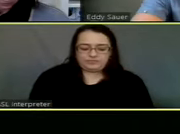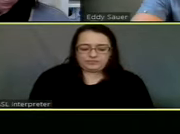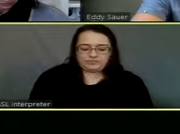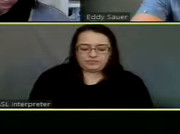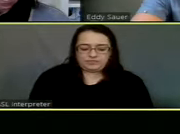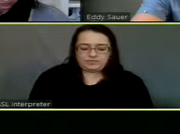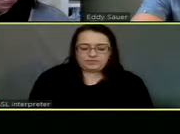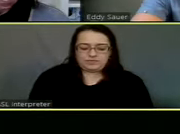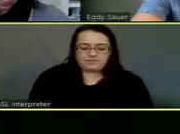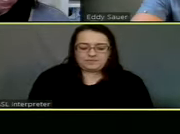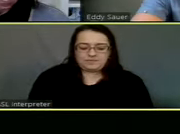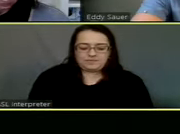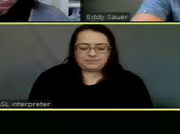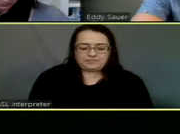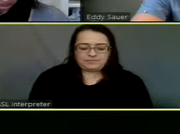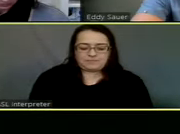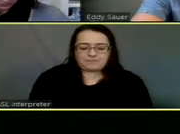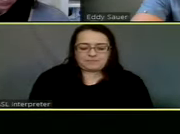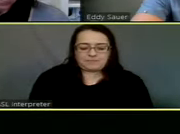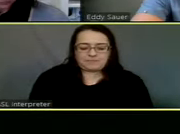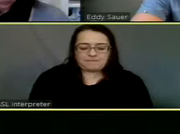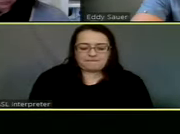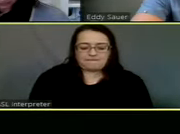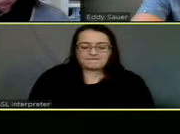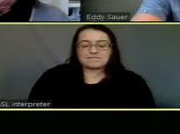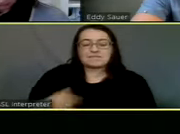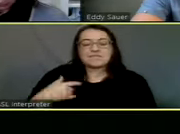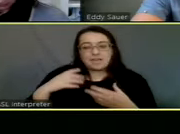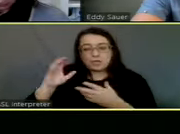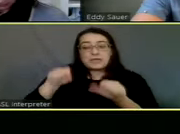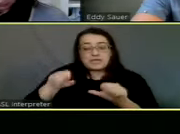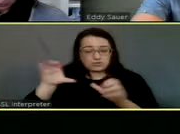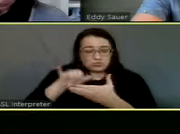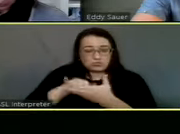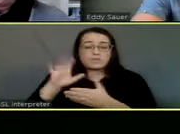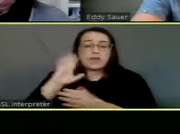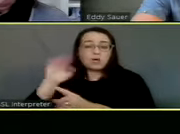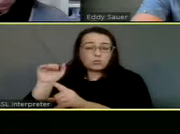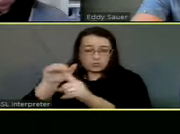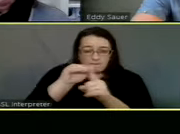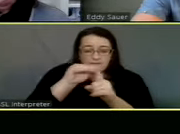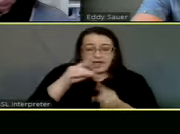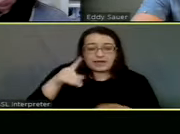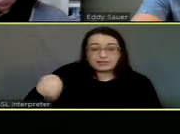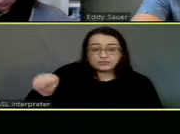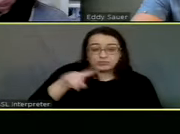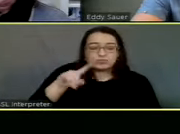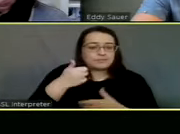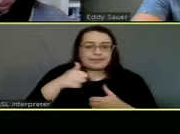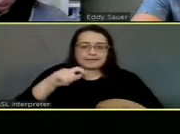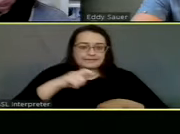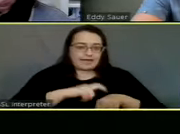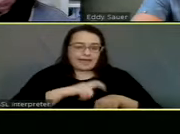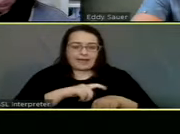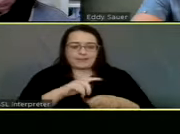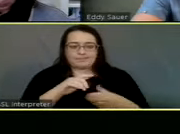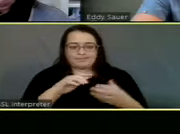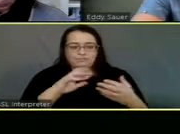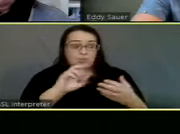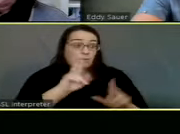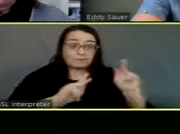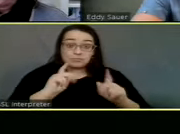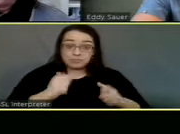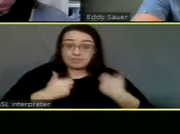Um, yes, we can do that. And I would like to just remind to, um, the council at any time or, or our citizens